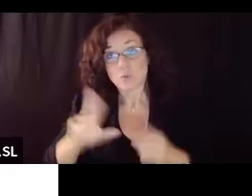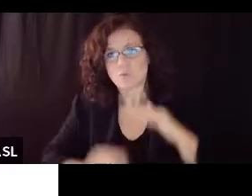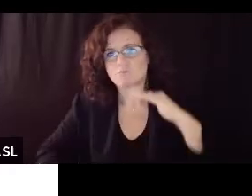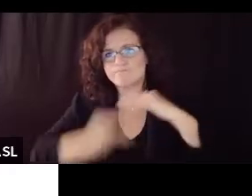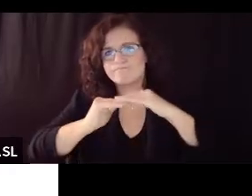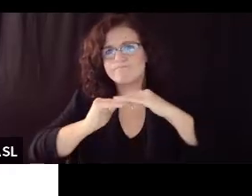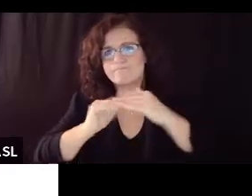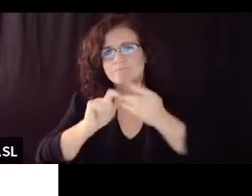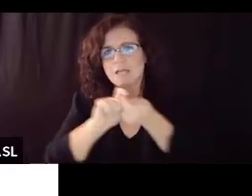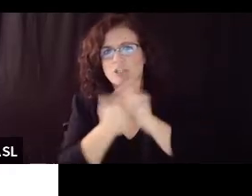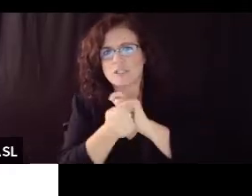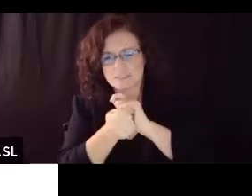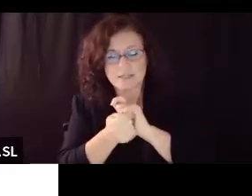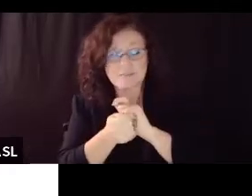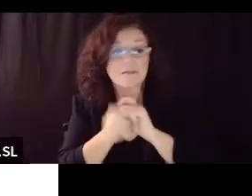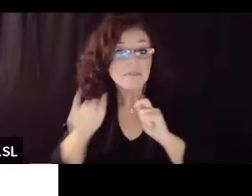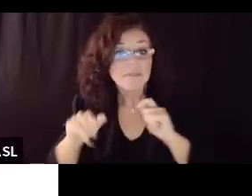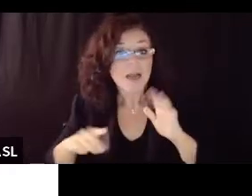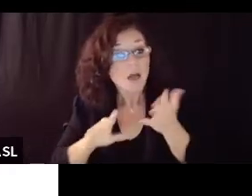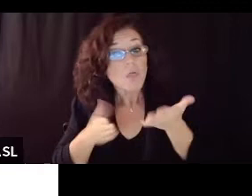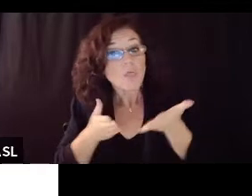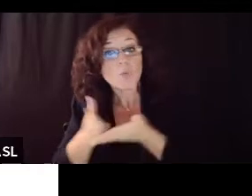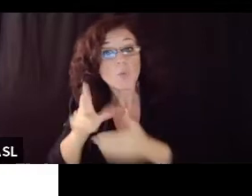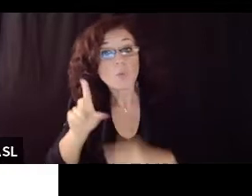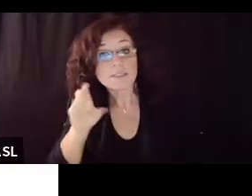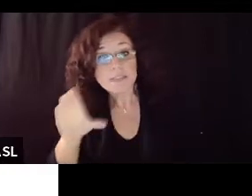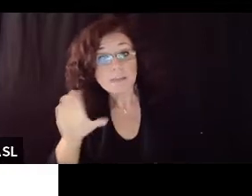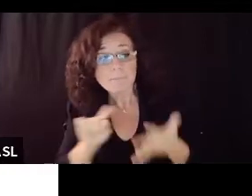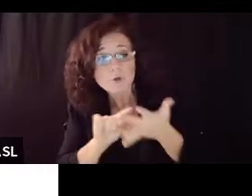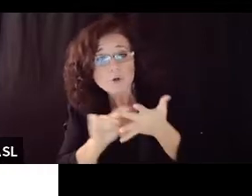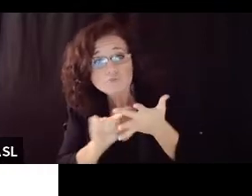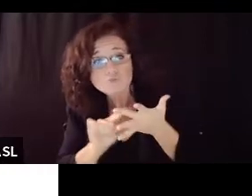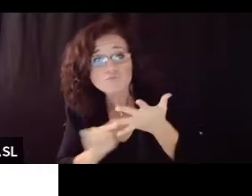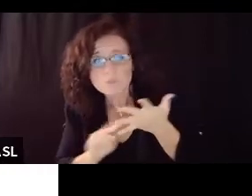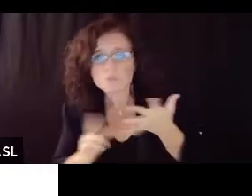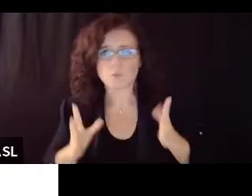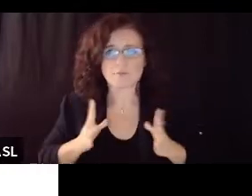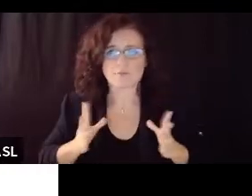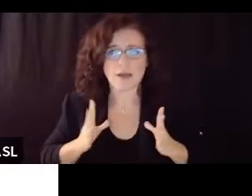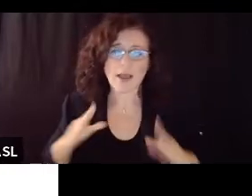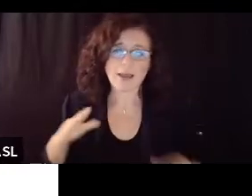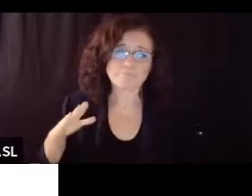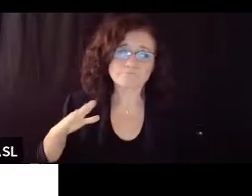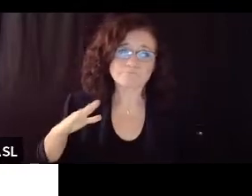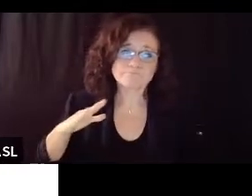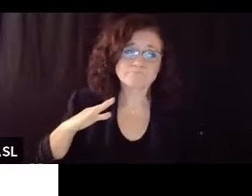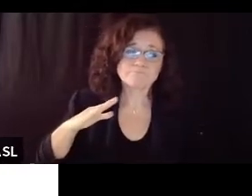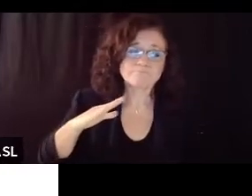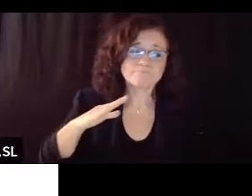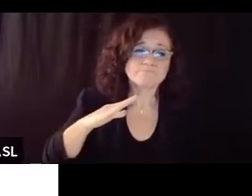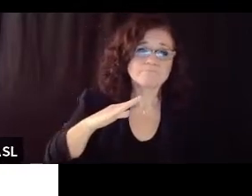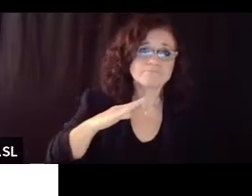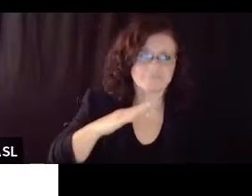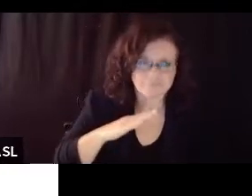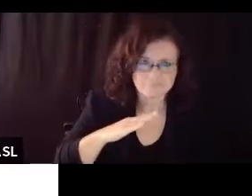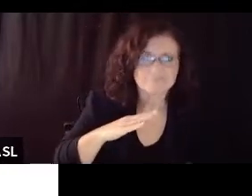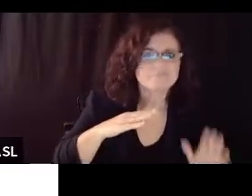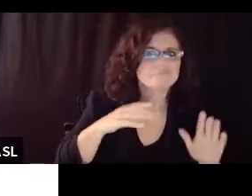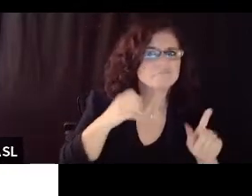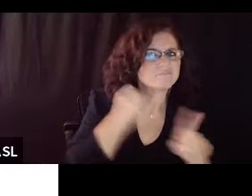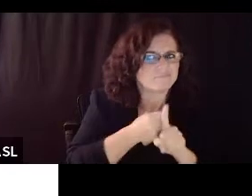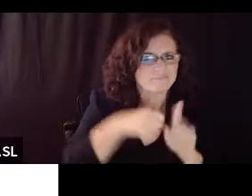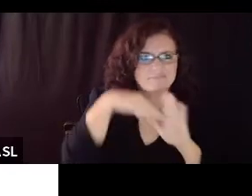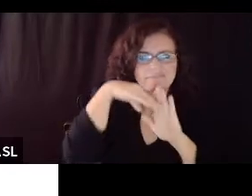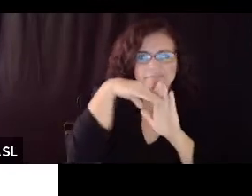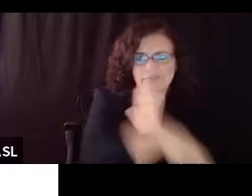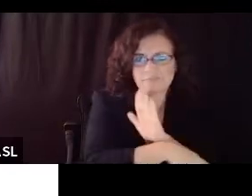intact really through December middle of December um but unfortunately in these last three weeks has uh fallen sharp sharply